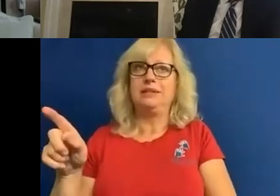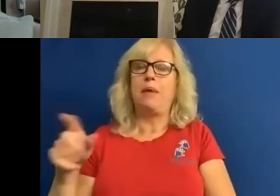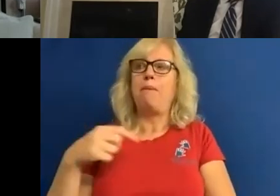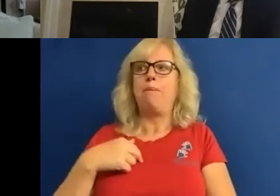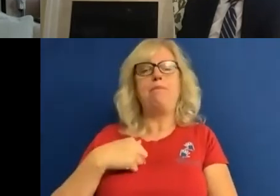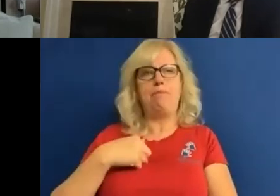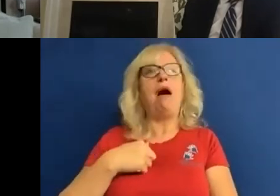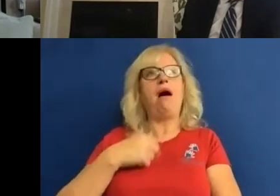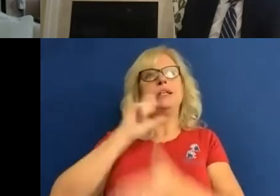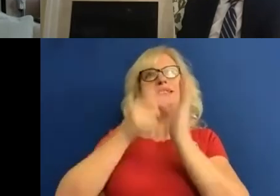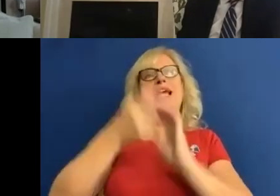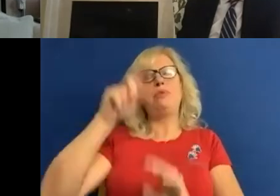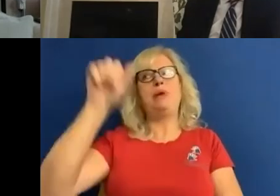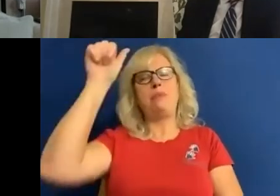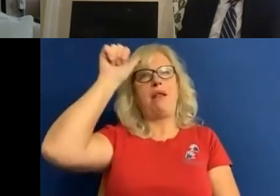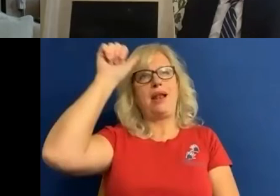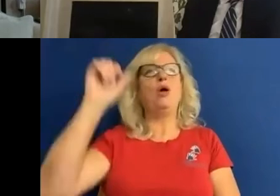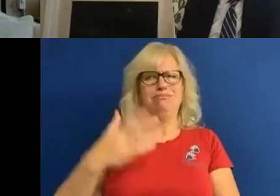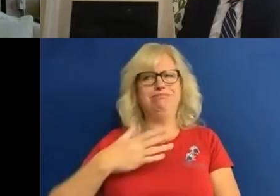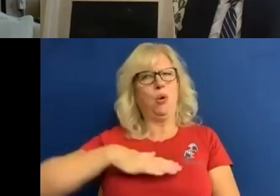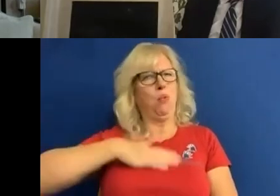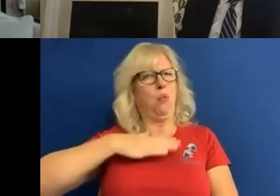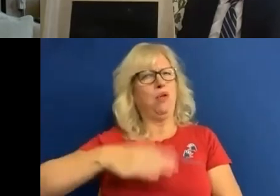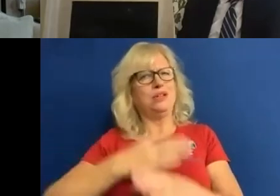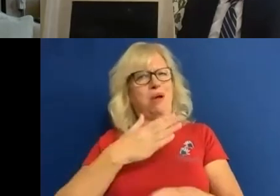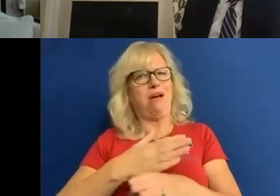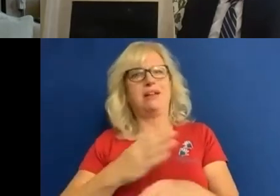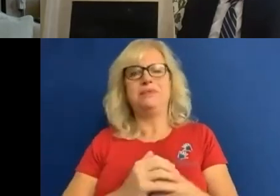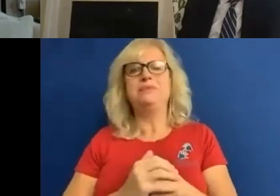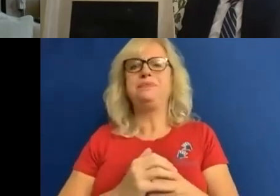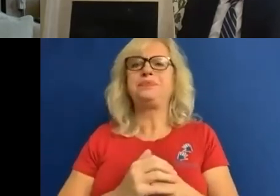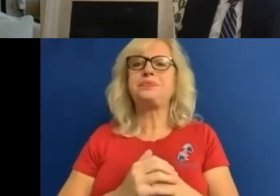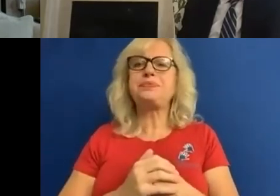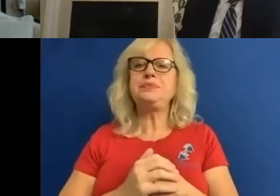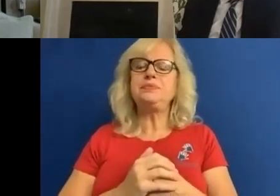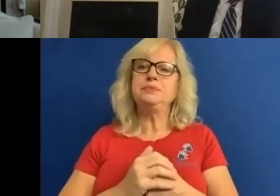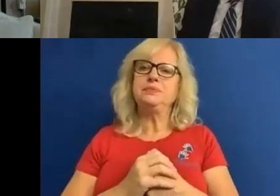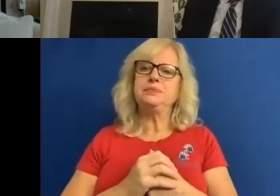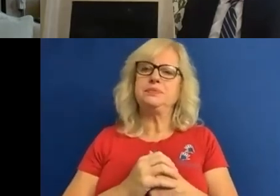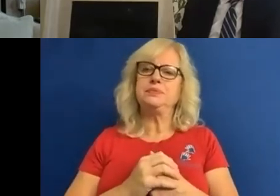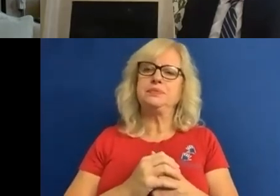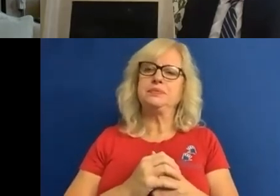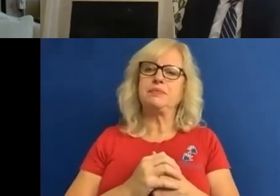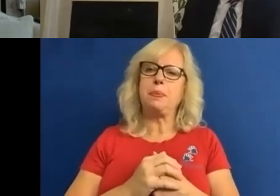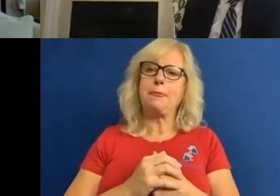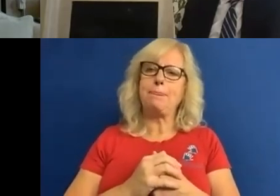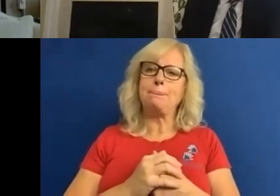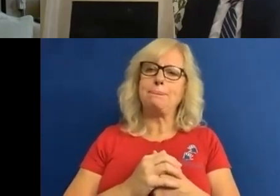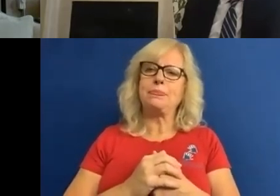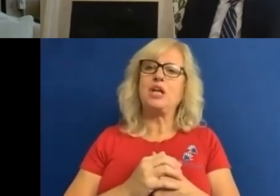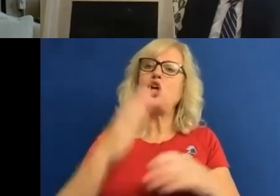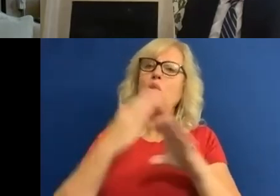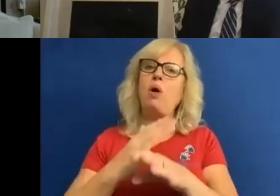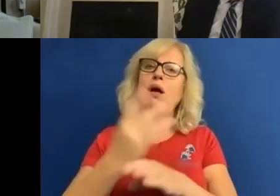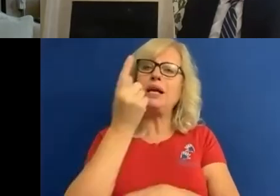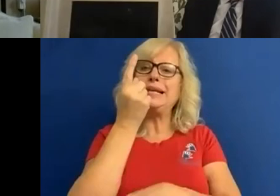work if they're able to work and if they don't want can't work for whatever reason desperately need support. So the work capability assessments